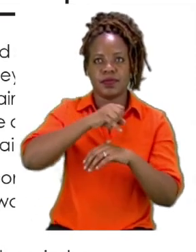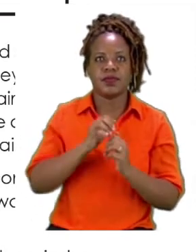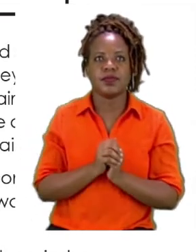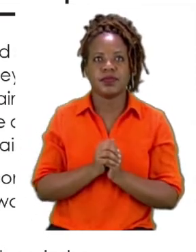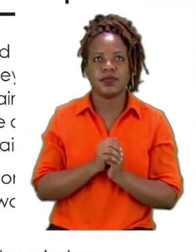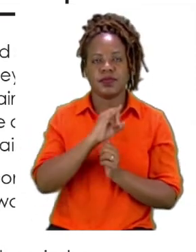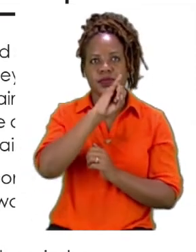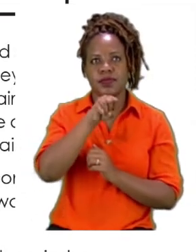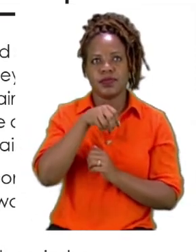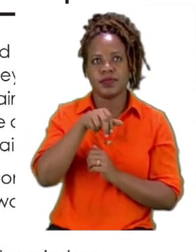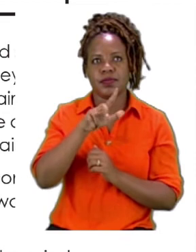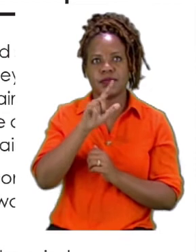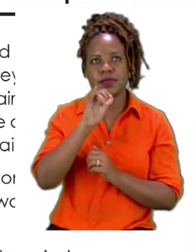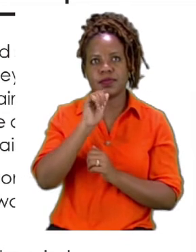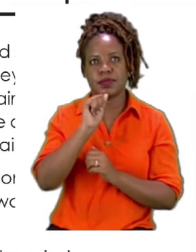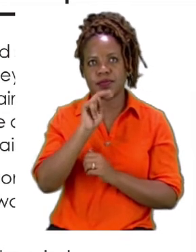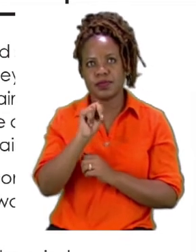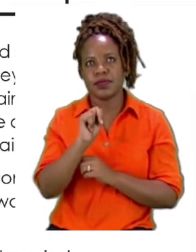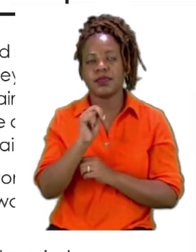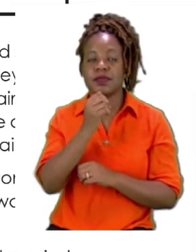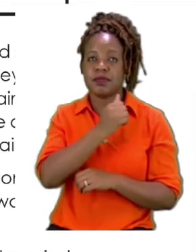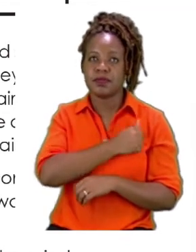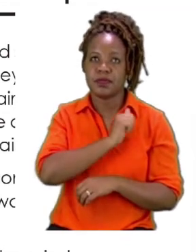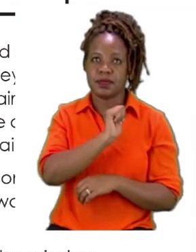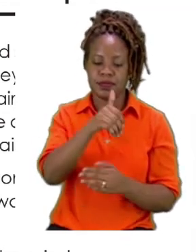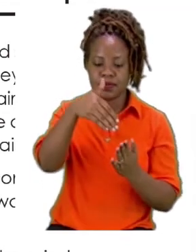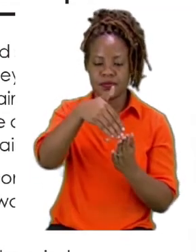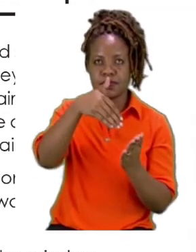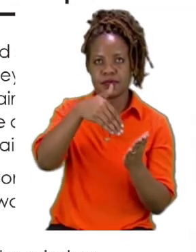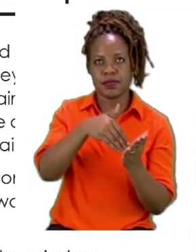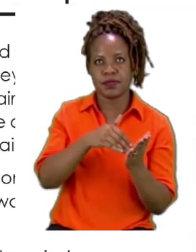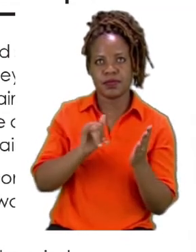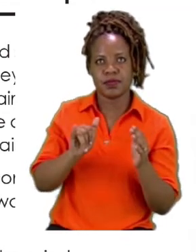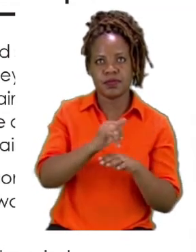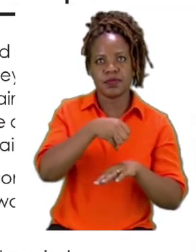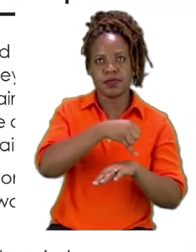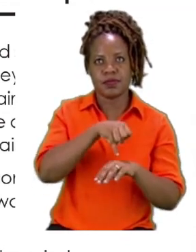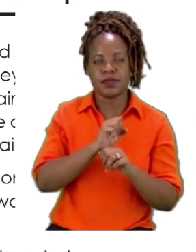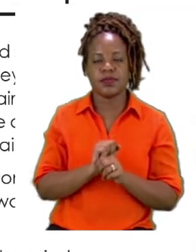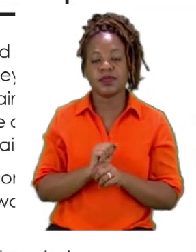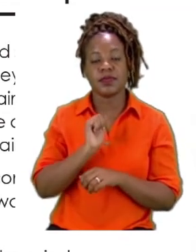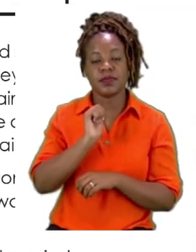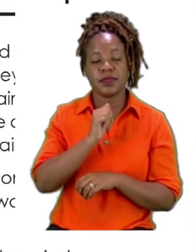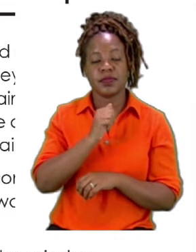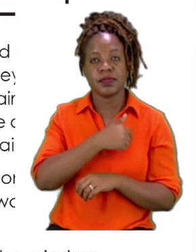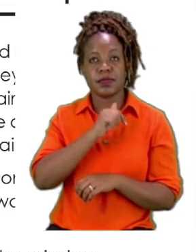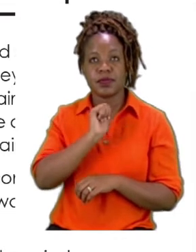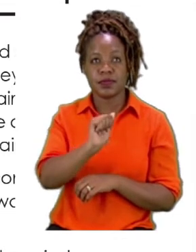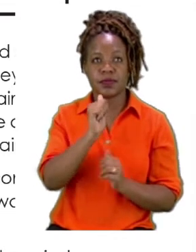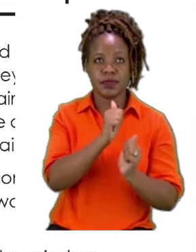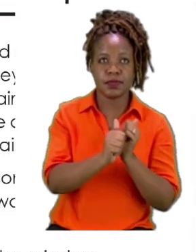Juliana and her mother arrived at the airport. Her brother and sister were there